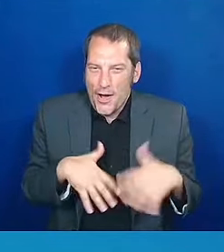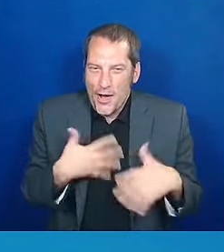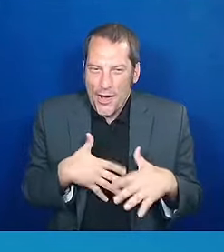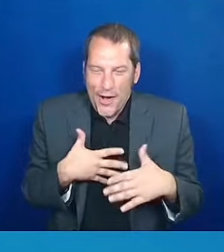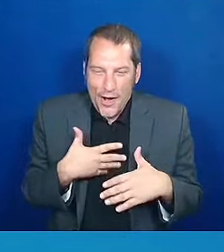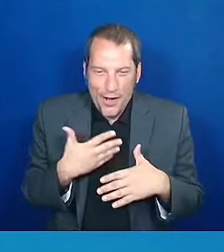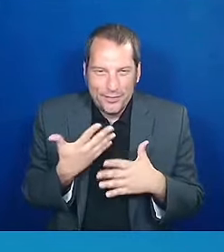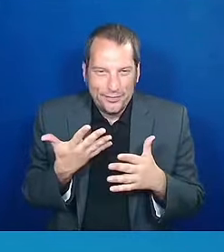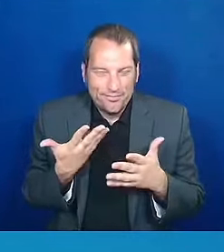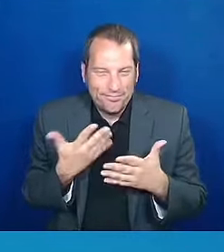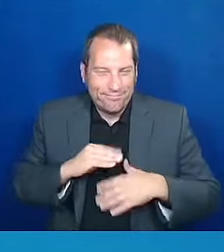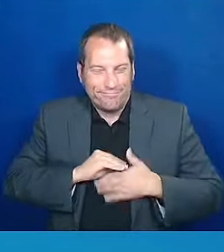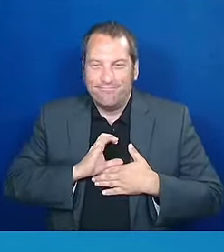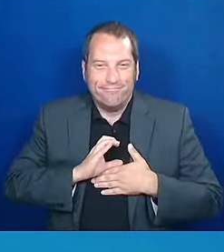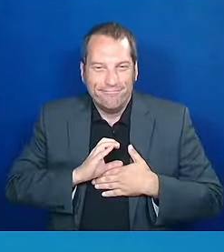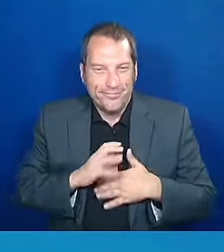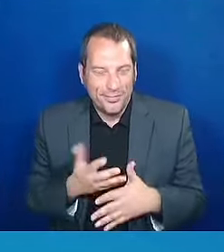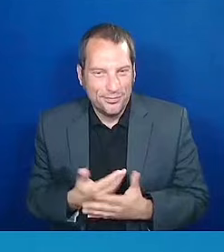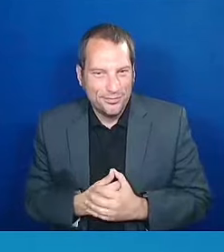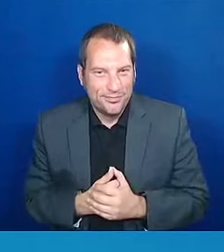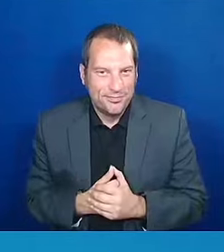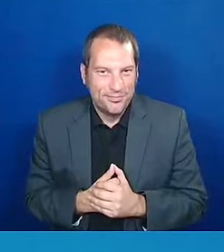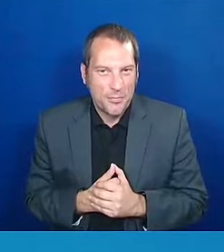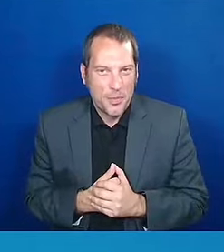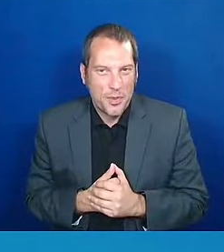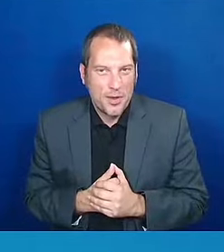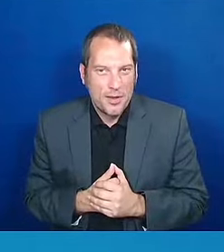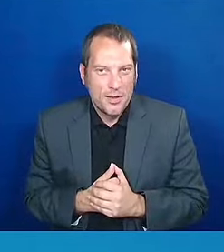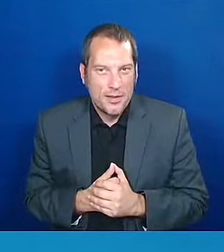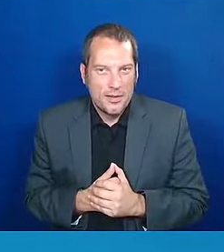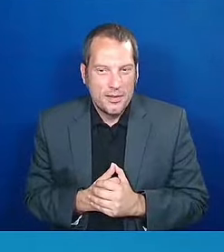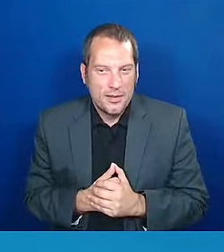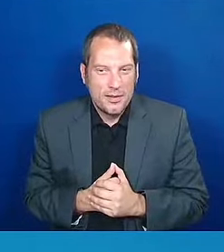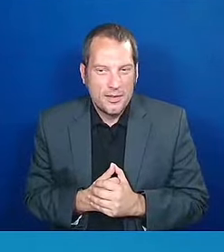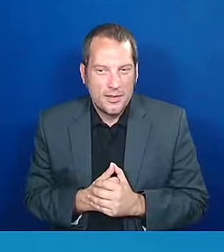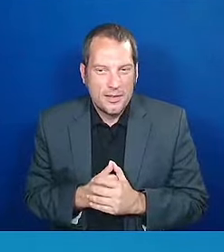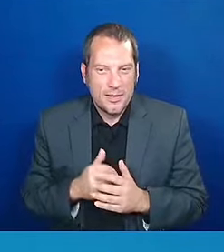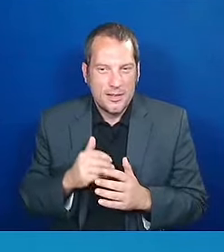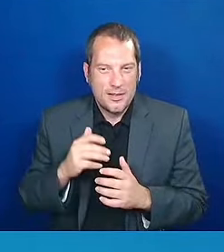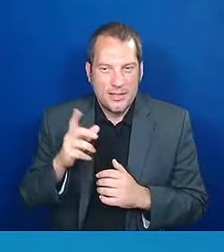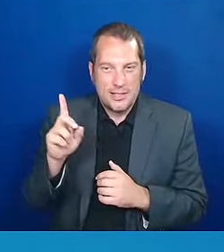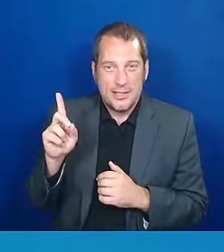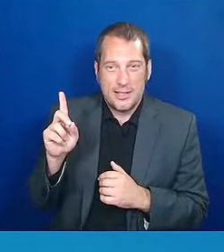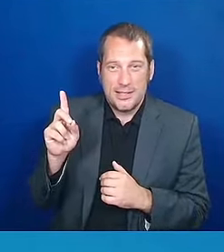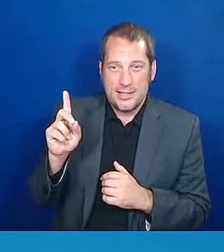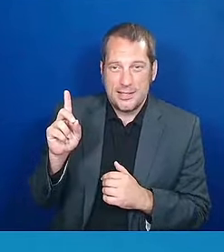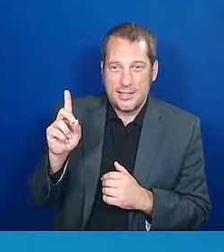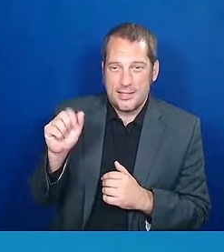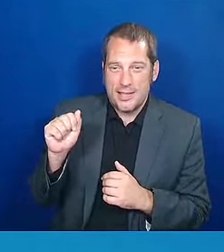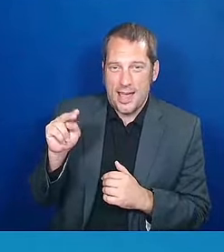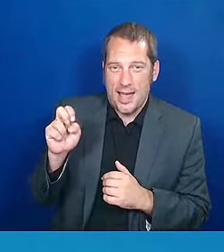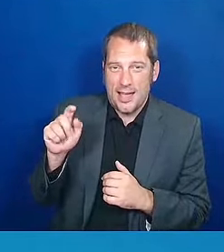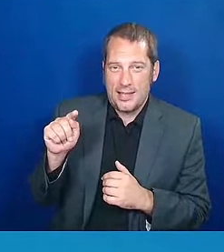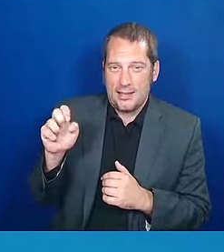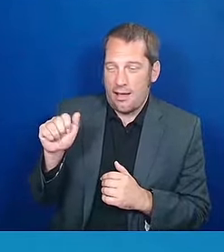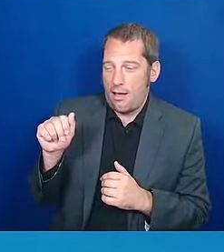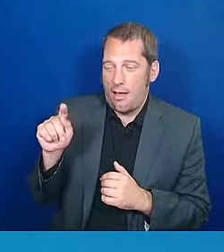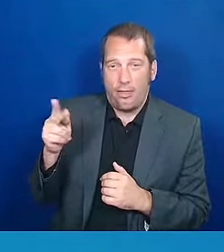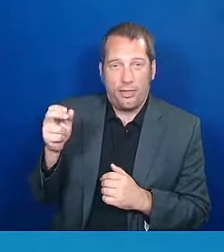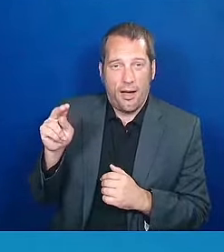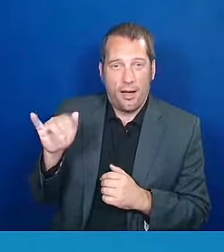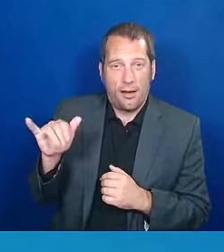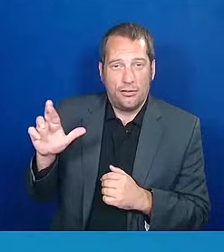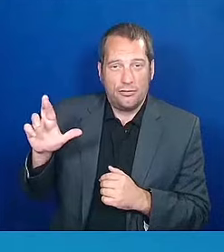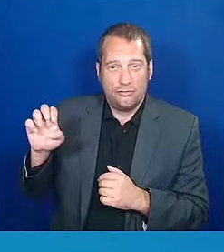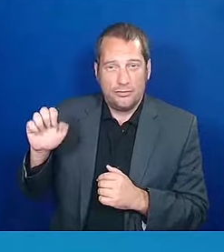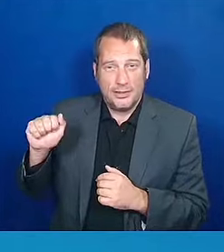To our Supreme Basilisk, Danette Anthony Reid, thank you for your leadership, your kind words, your friendship, and all